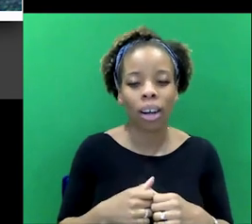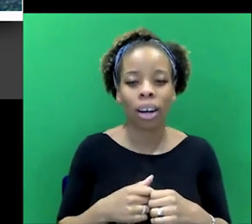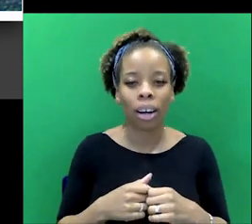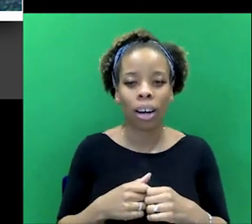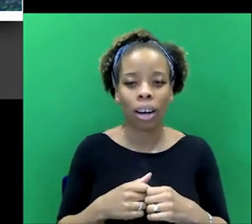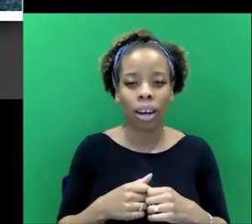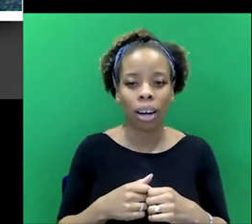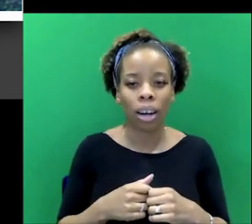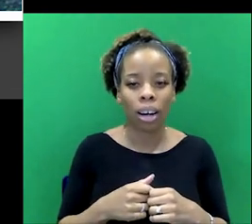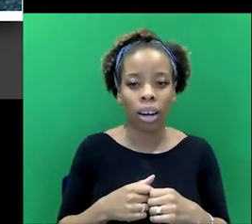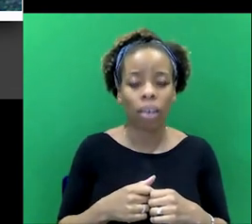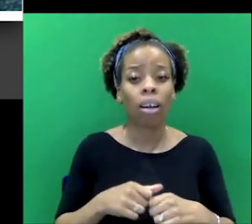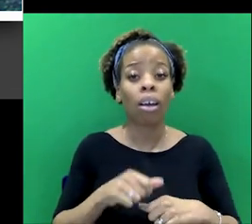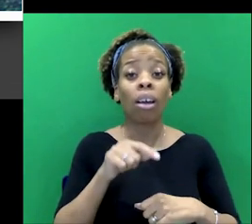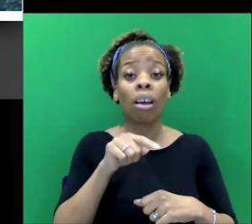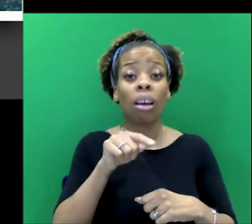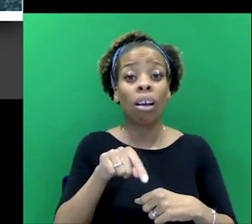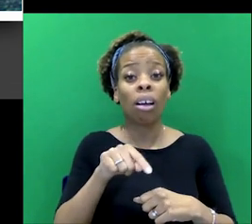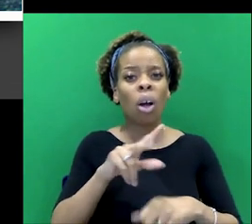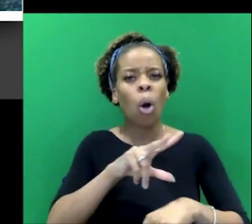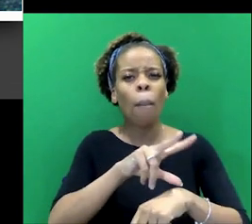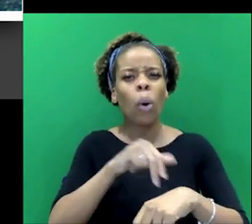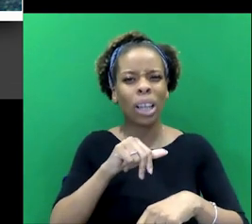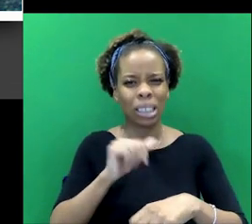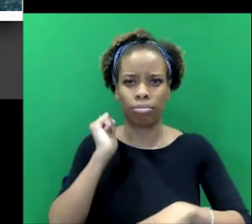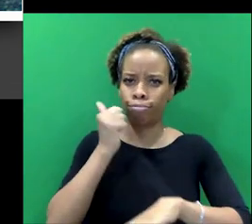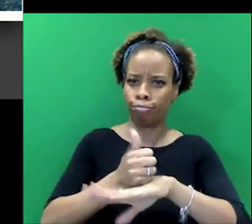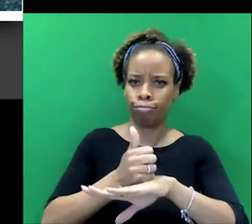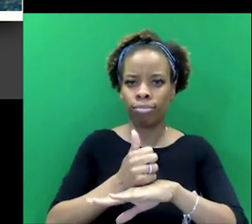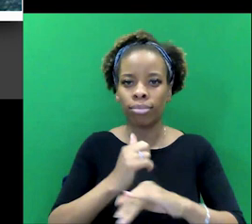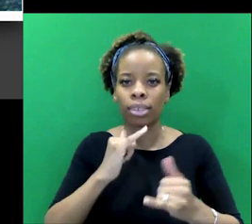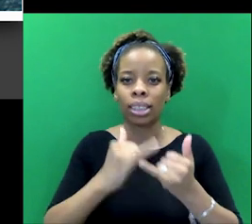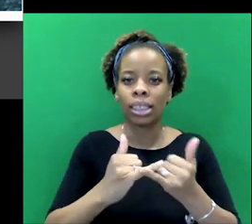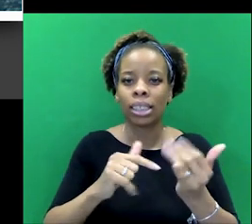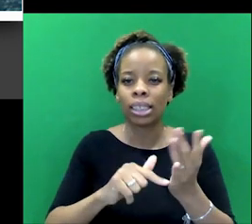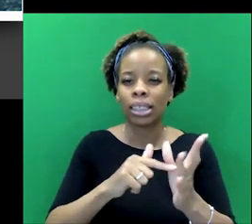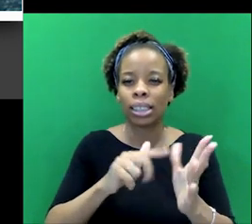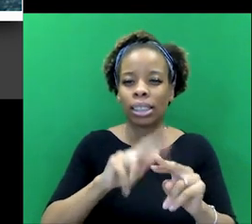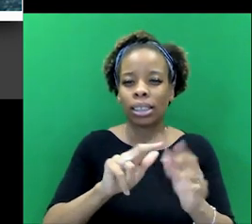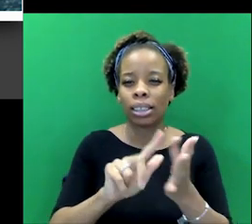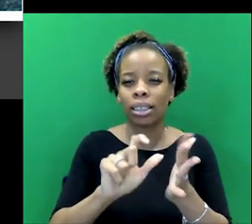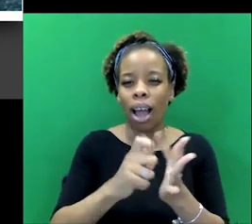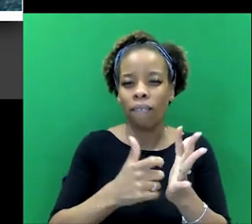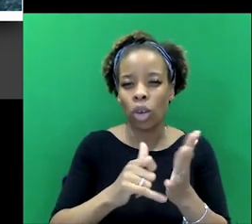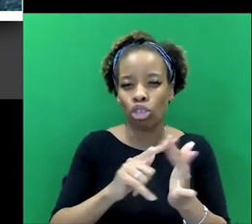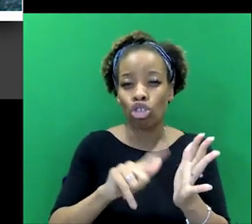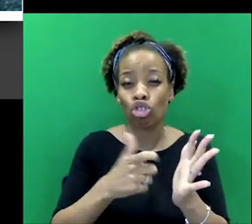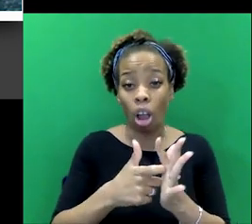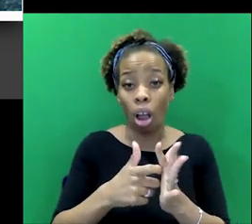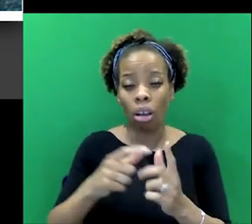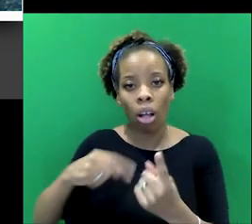the police as an institution in Staffordshire clearly have a problem with this family, don't they? Absolutely.